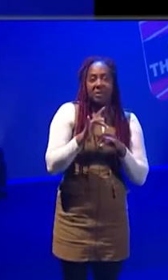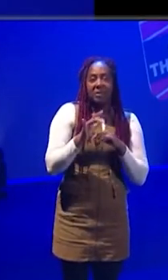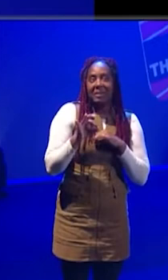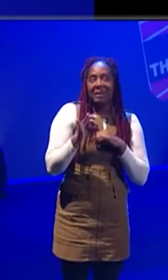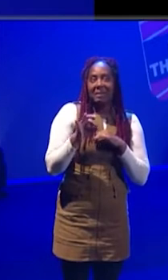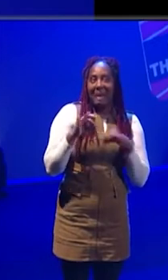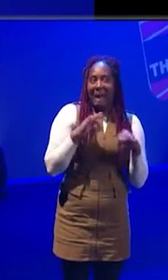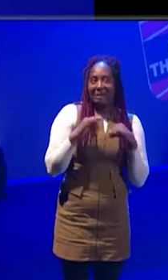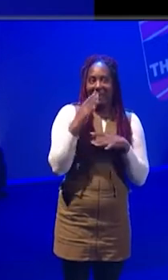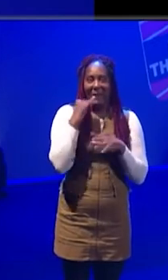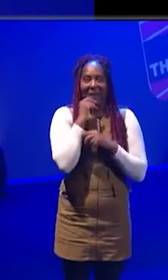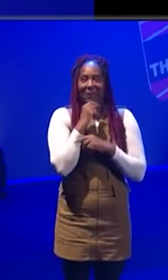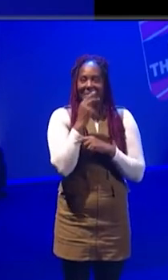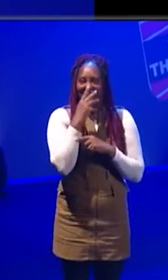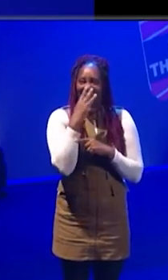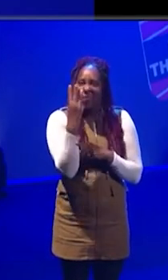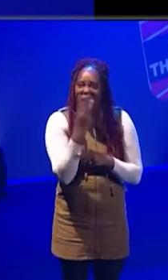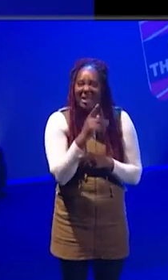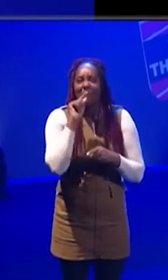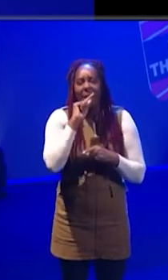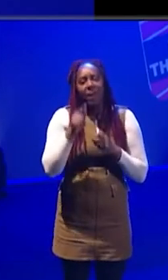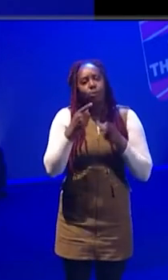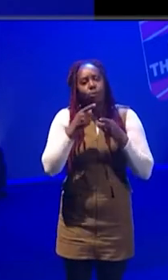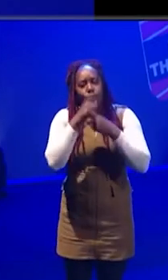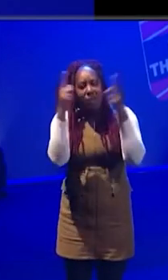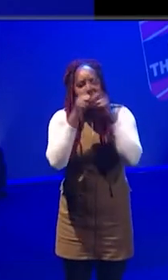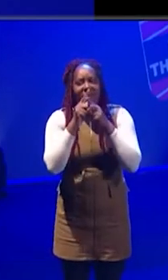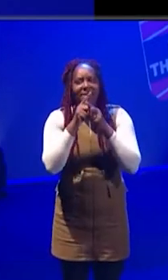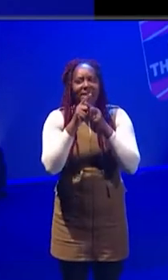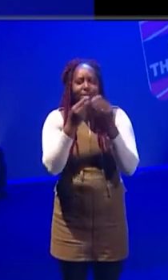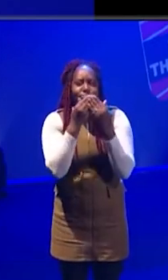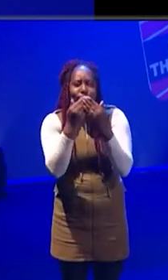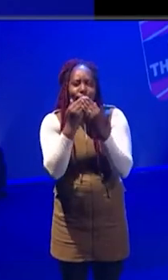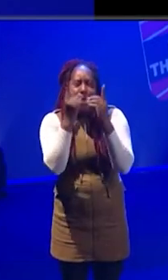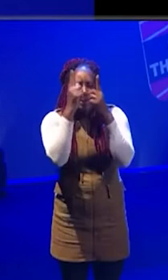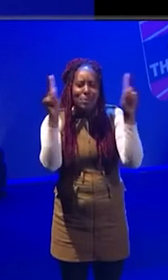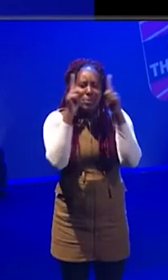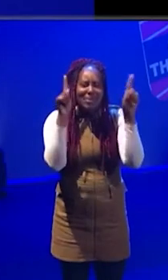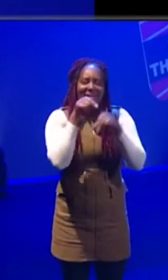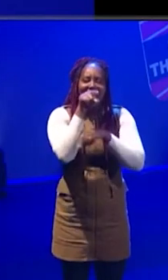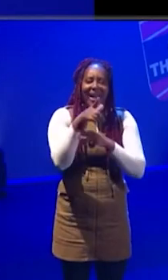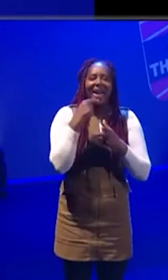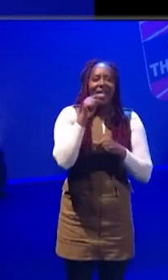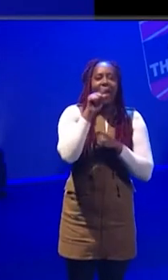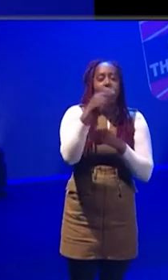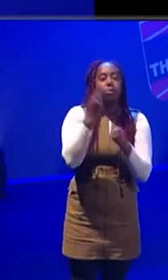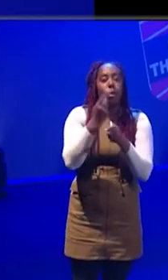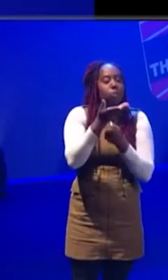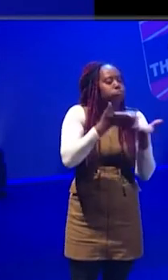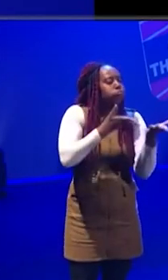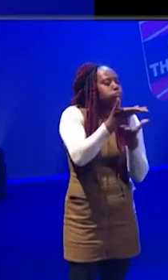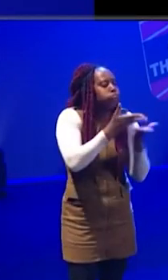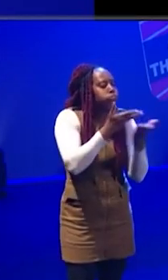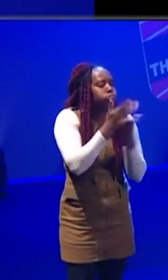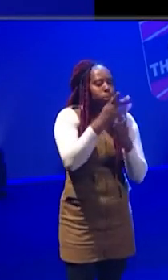13 and then when I went to uni to study music, I was like, oh, I'll be in a play. That'll be fun. And then I was talking to the sound designer